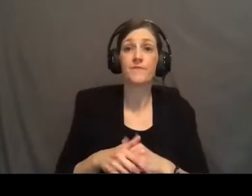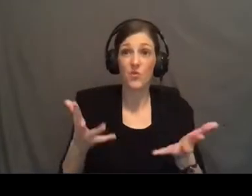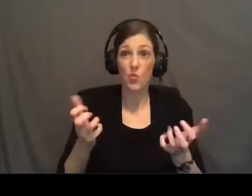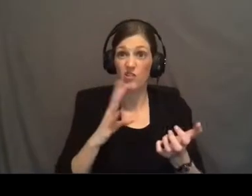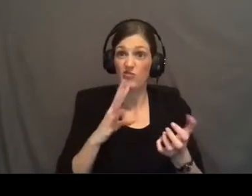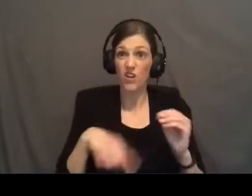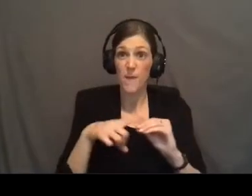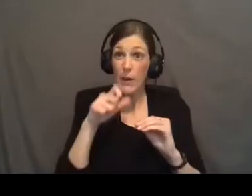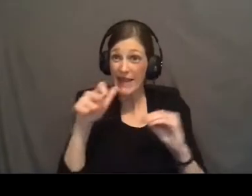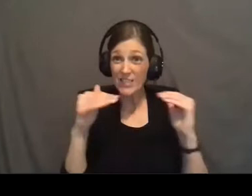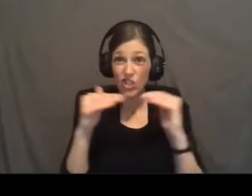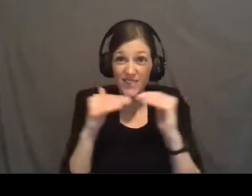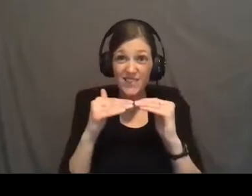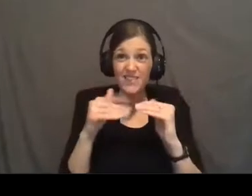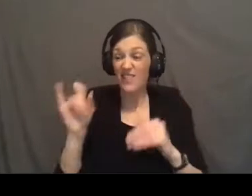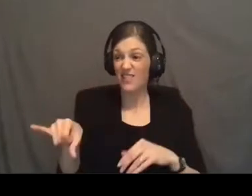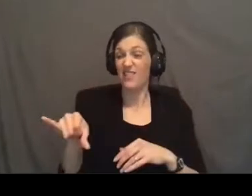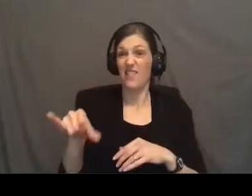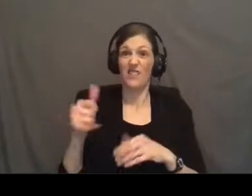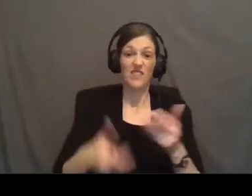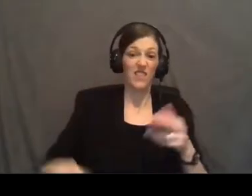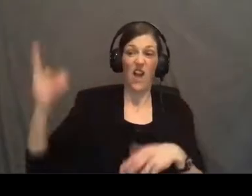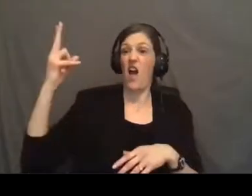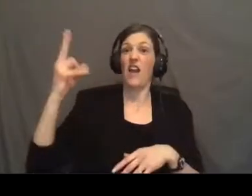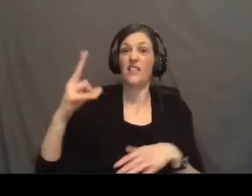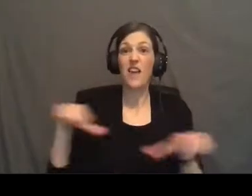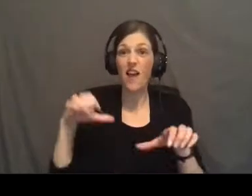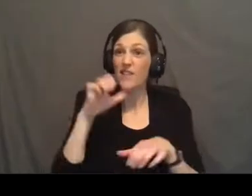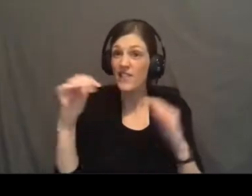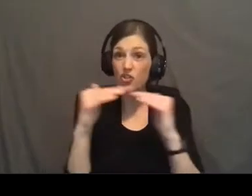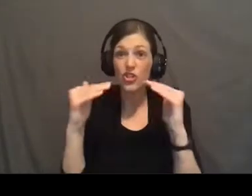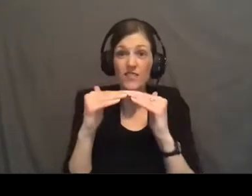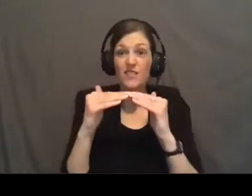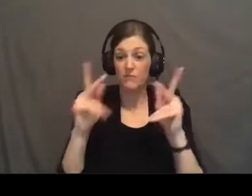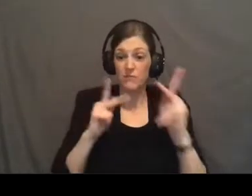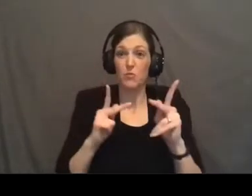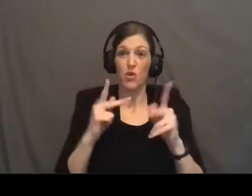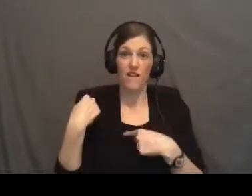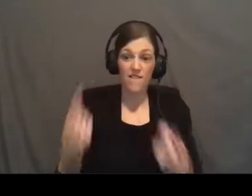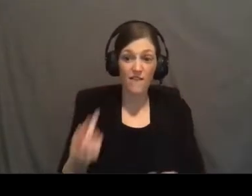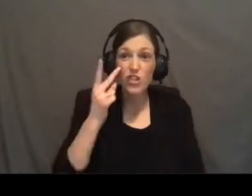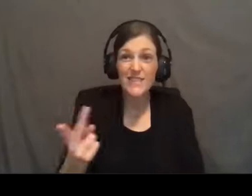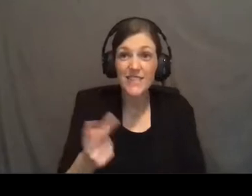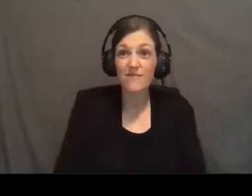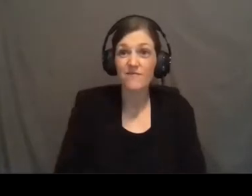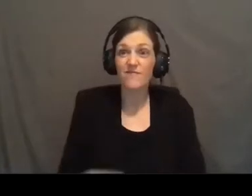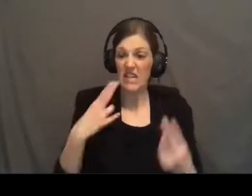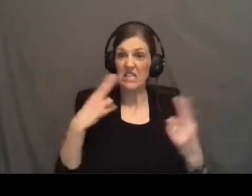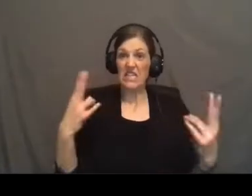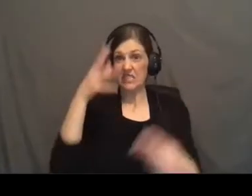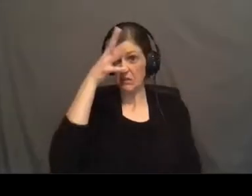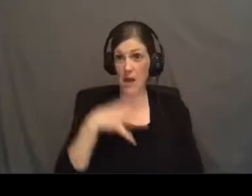about injustice this is the greatest act of injustice that humanity has ever seen an innocent man